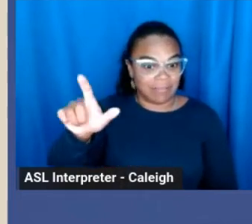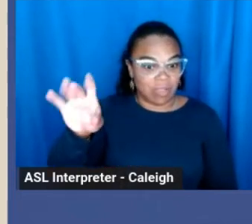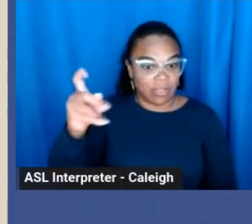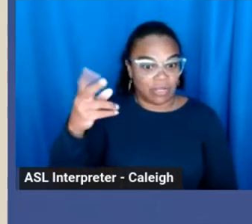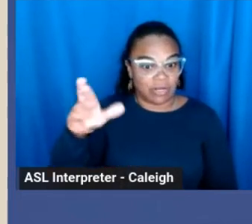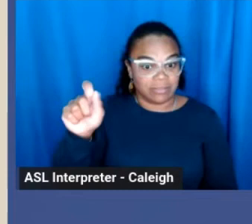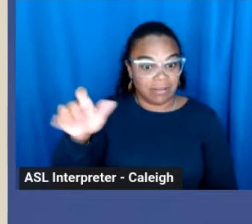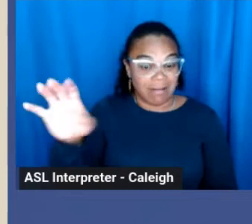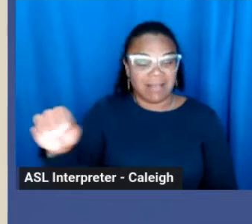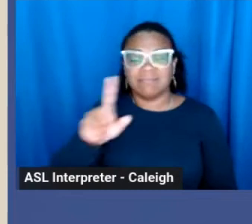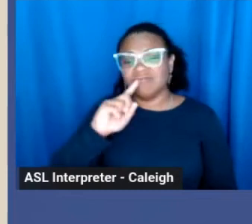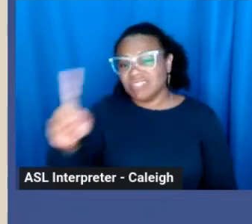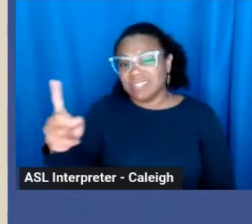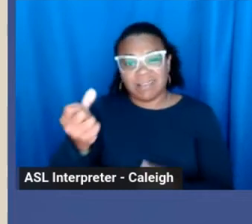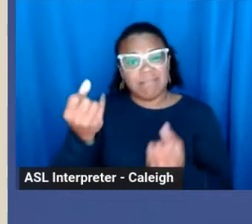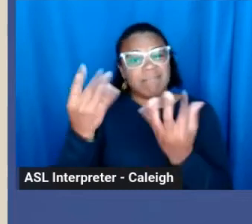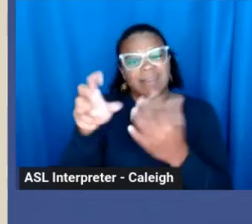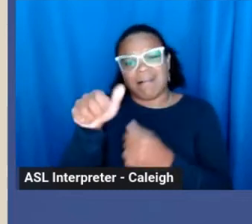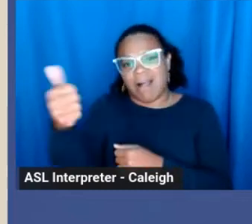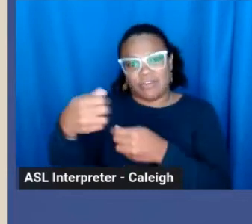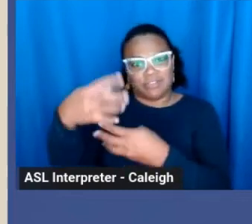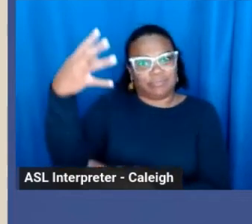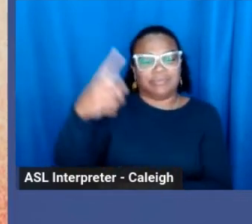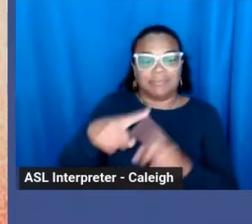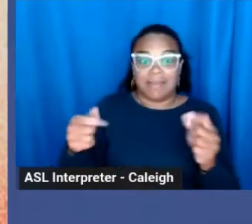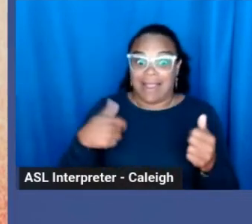that I really encourage folks to check out first.